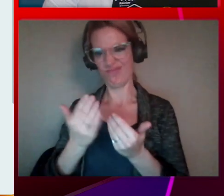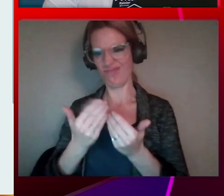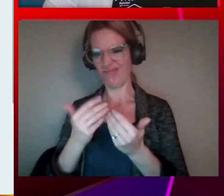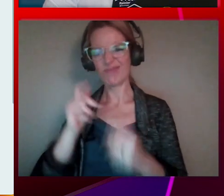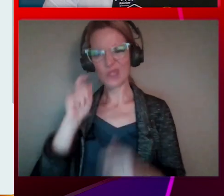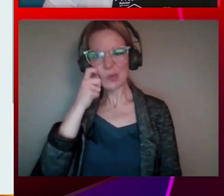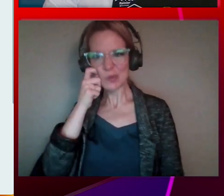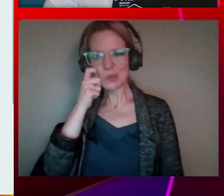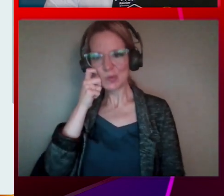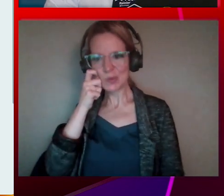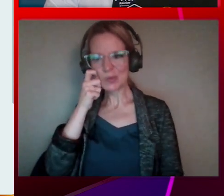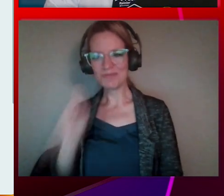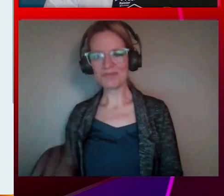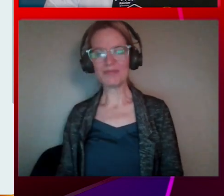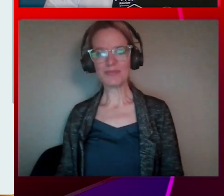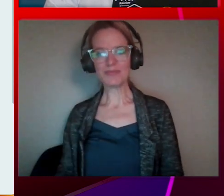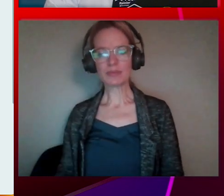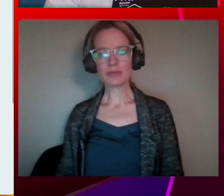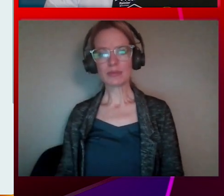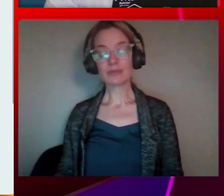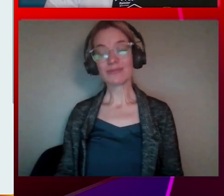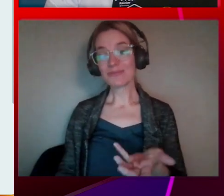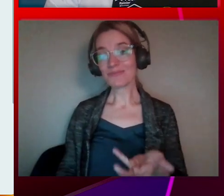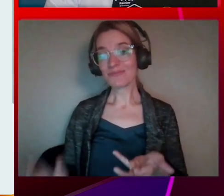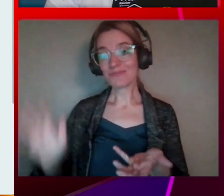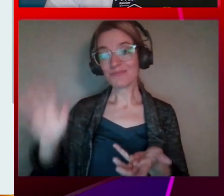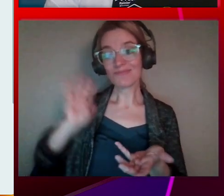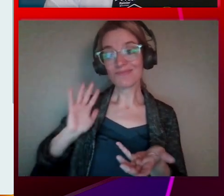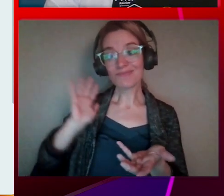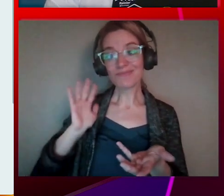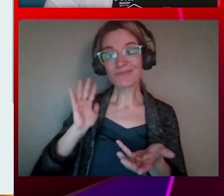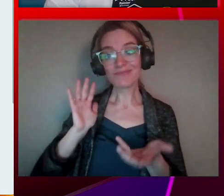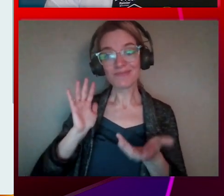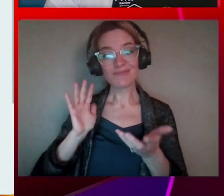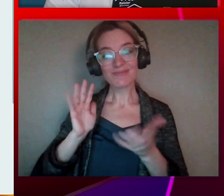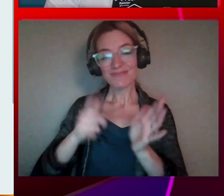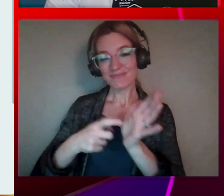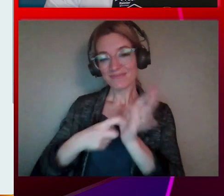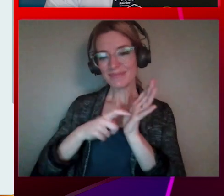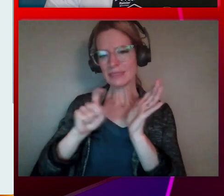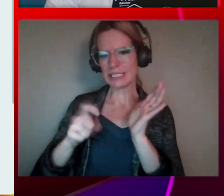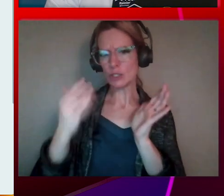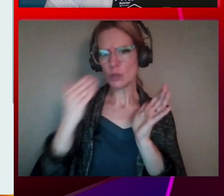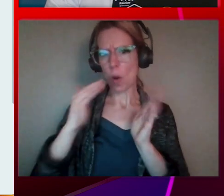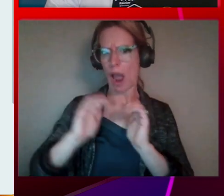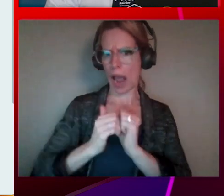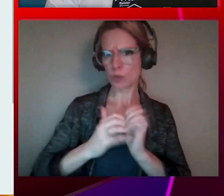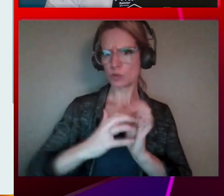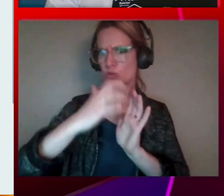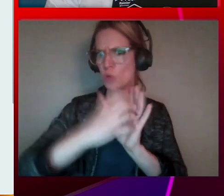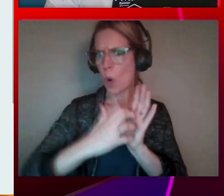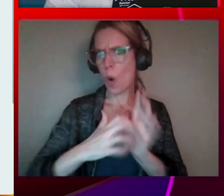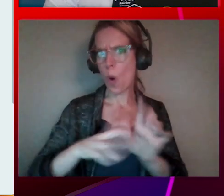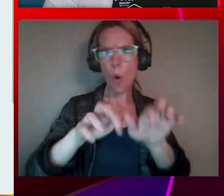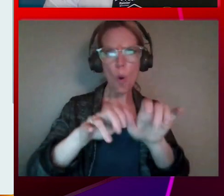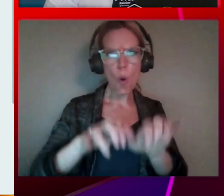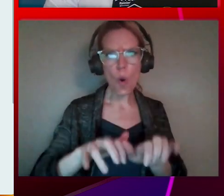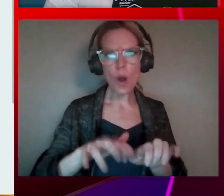long gone are the days where you have to know how to code be able to author in a very clunky interface.